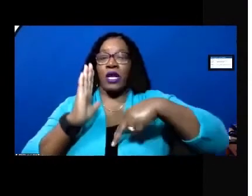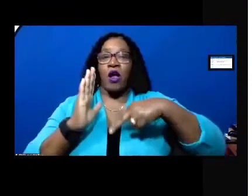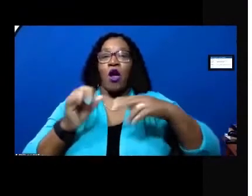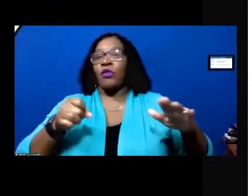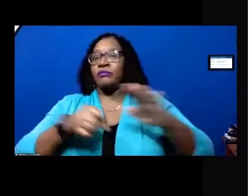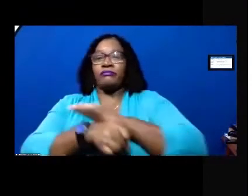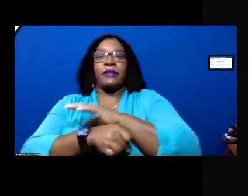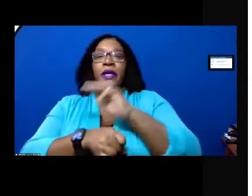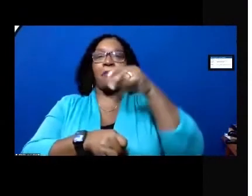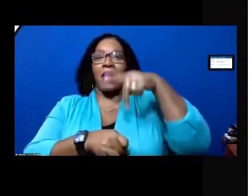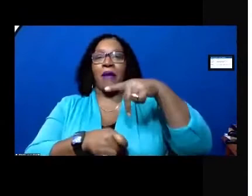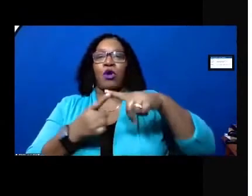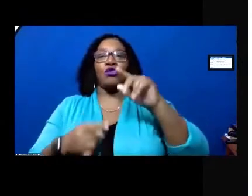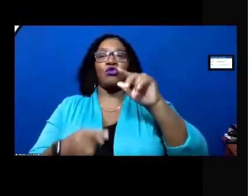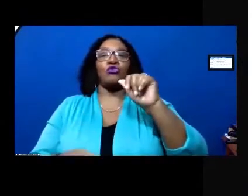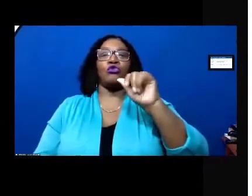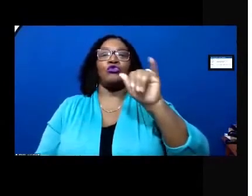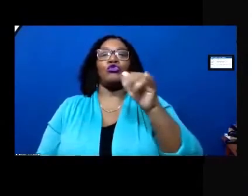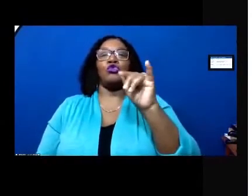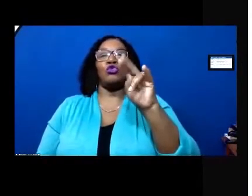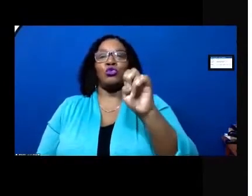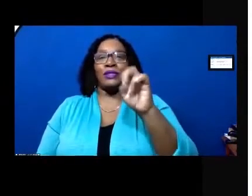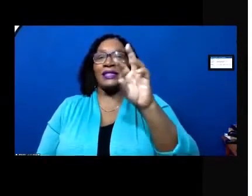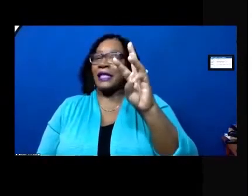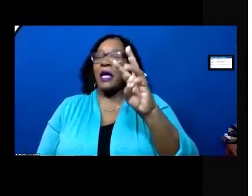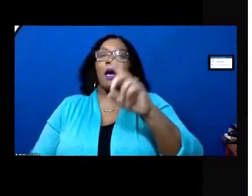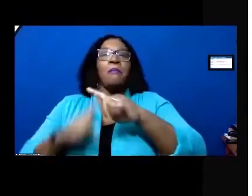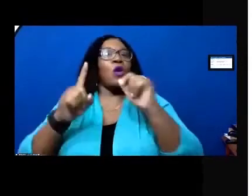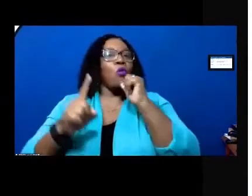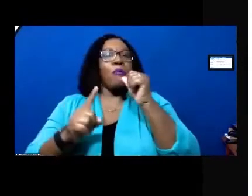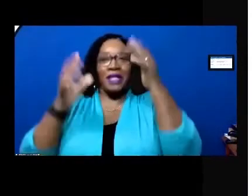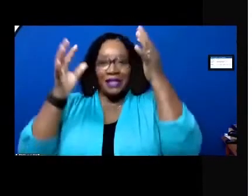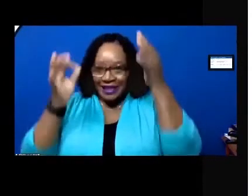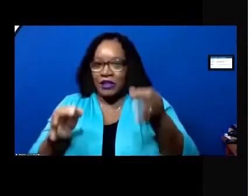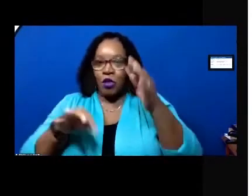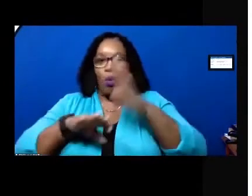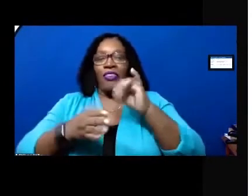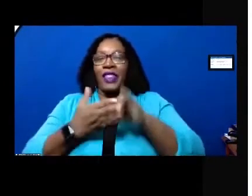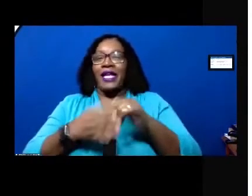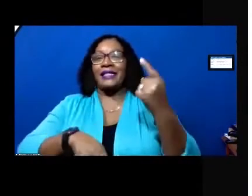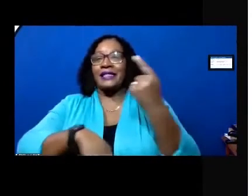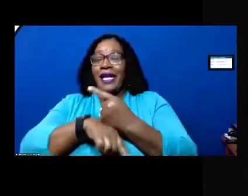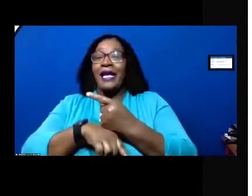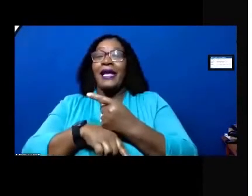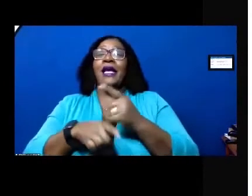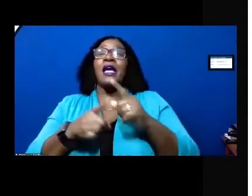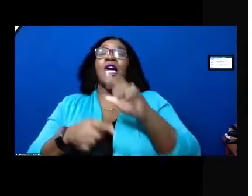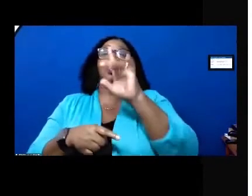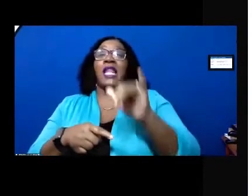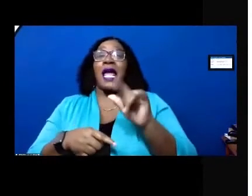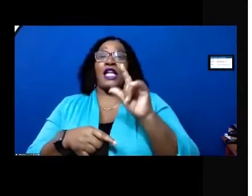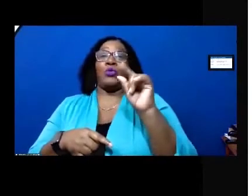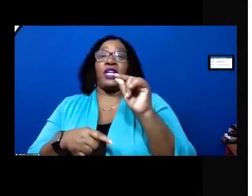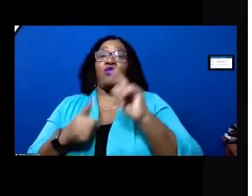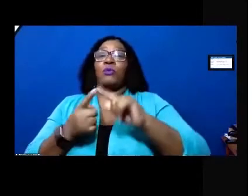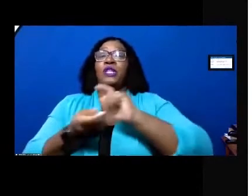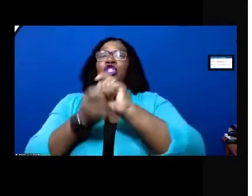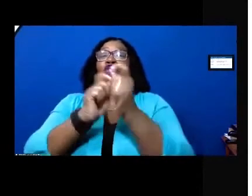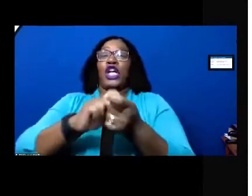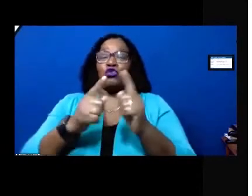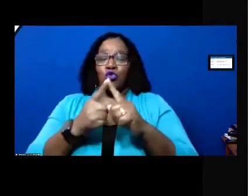6th however it would not be effective on that date july 20th we would bring you the changes to the map thereby